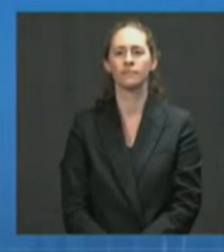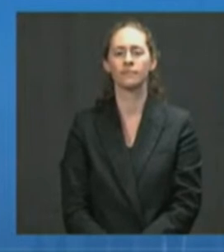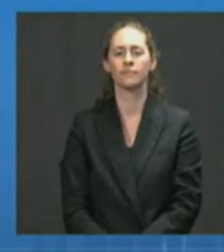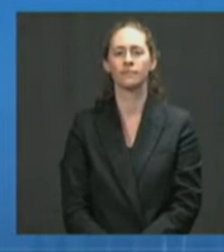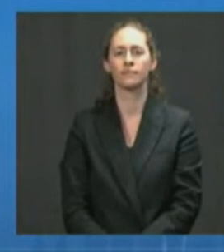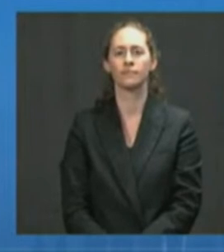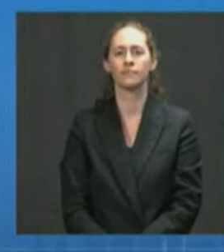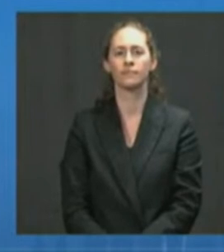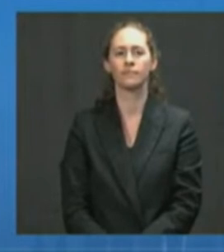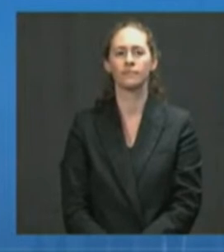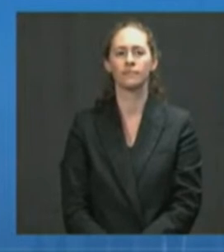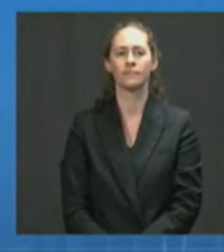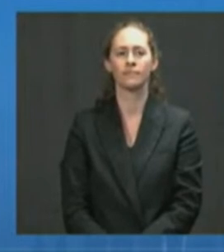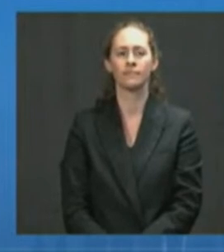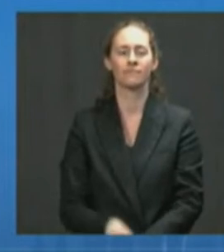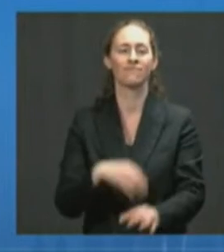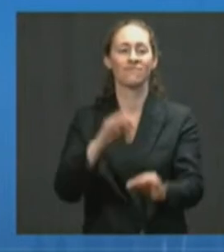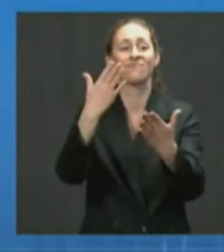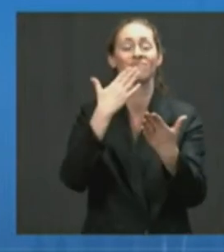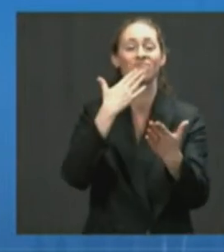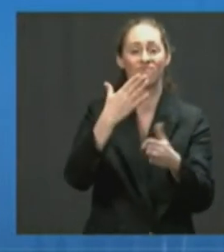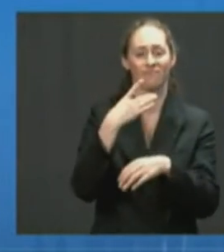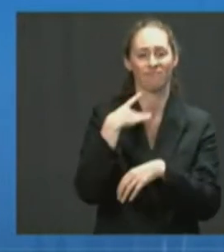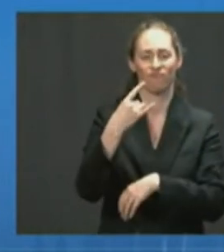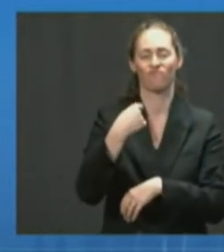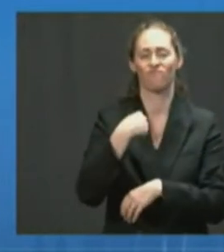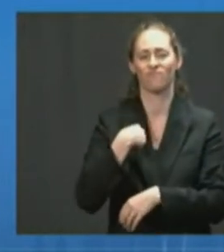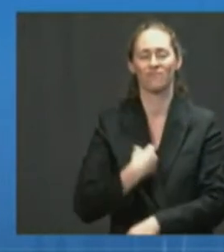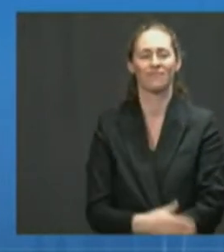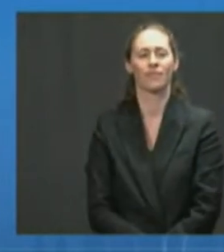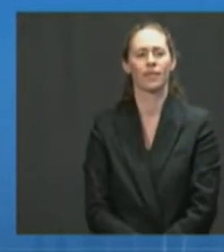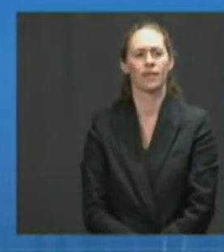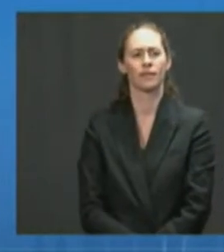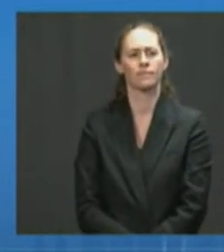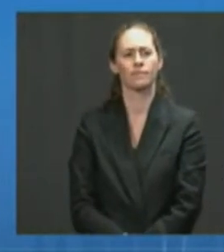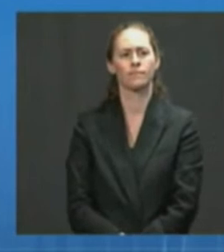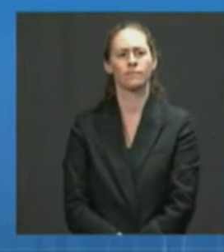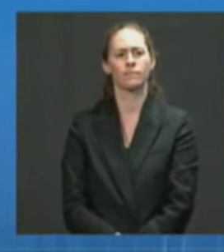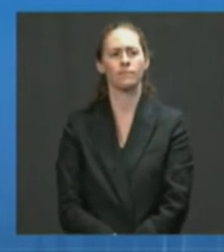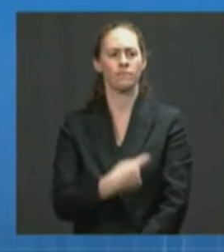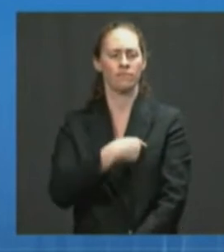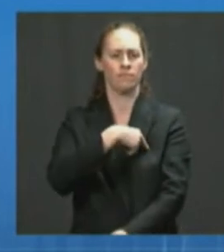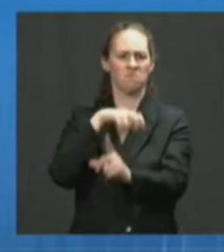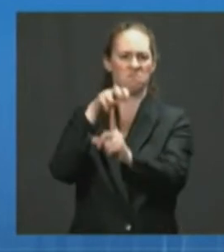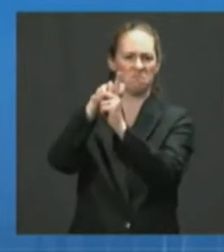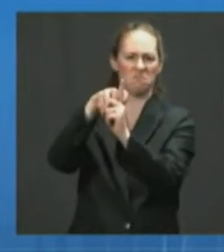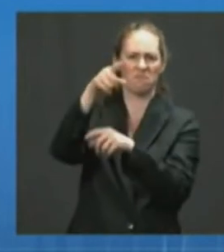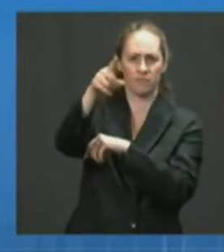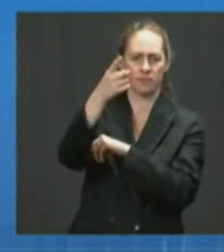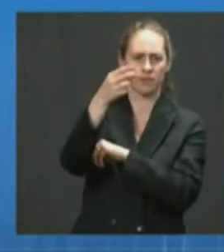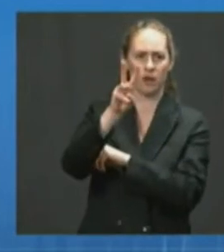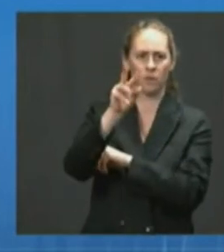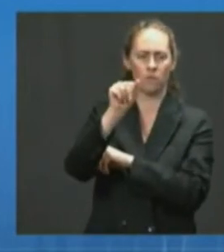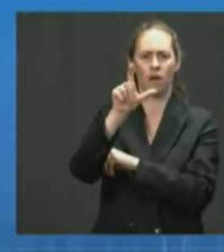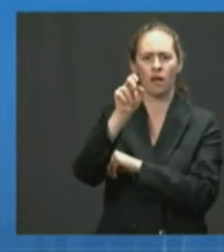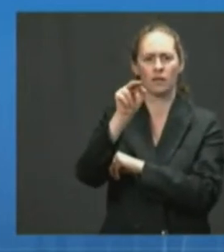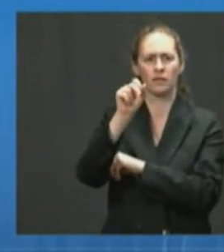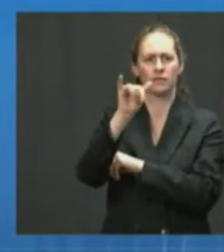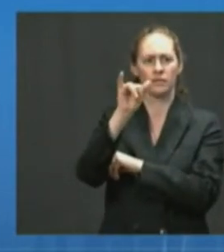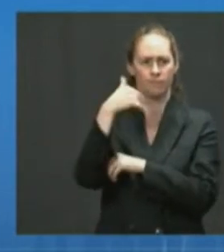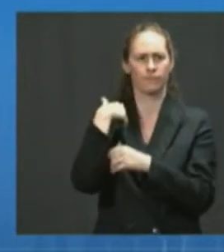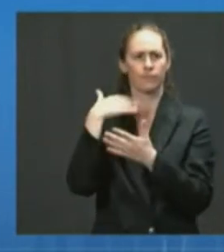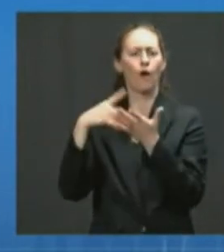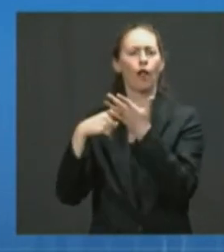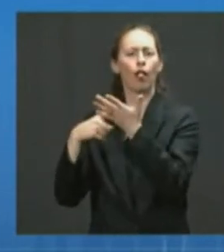Great. Thanks so much for taking my call. This is a question for Dr. Walensky. I've been talking to epidemiologists and one of